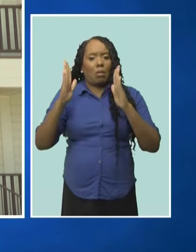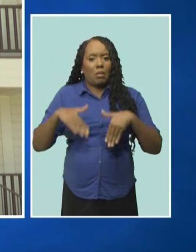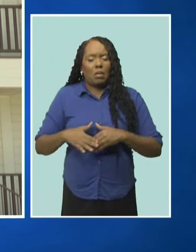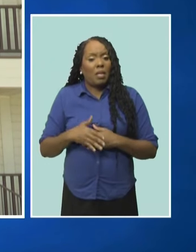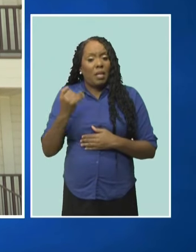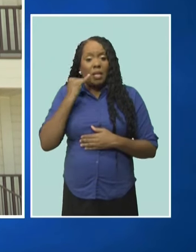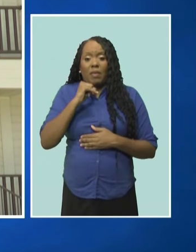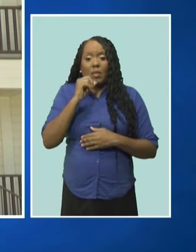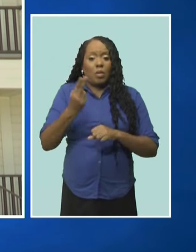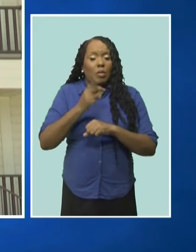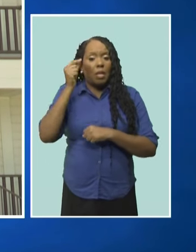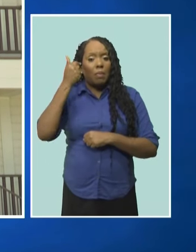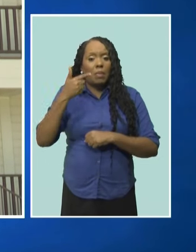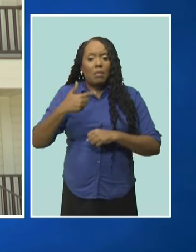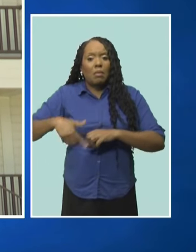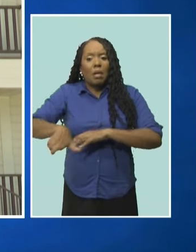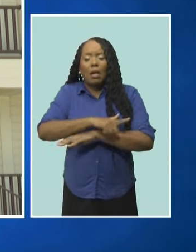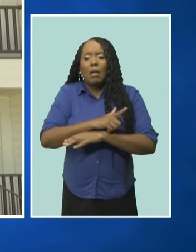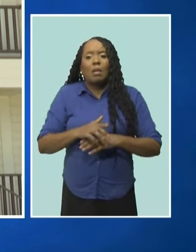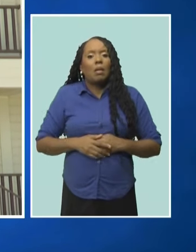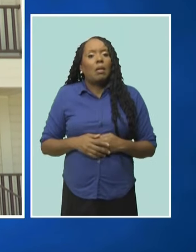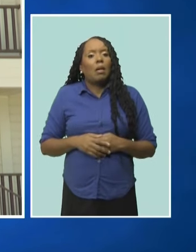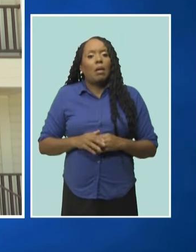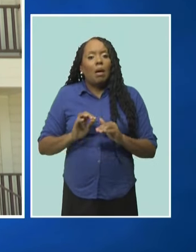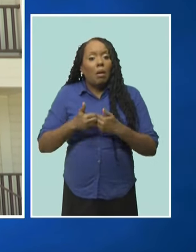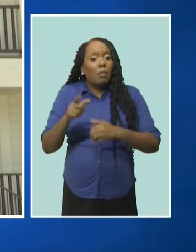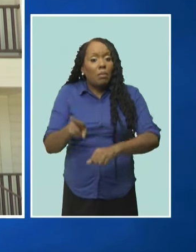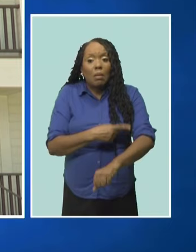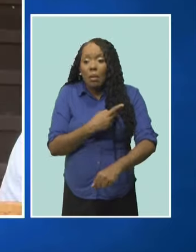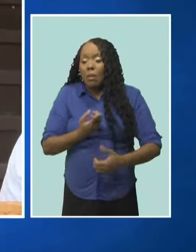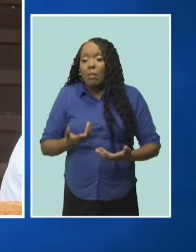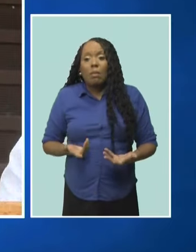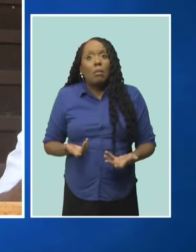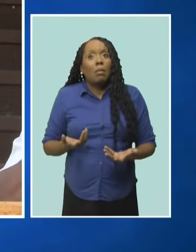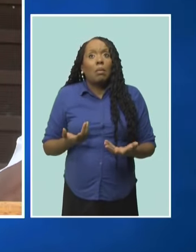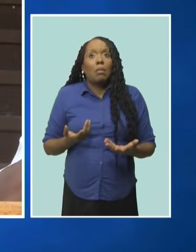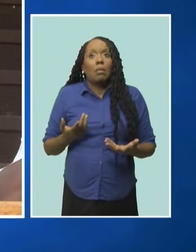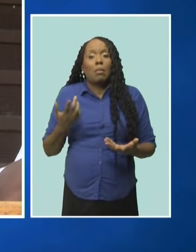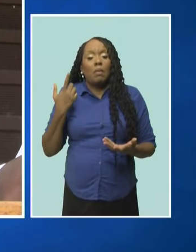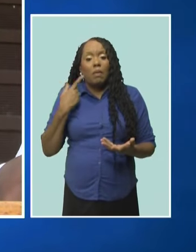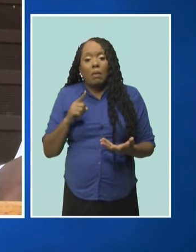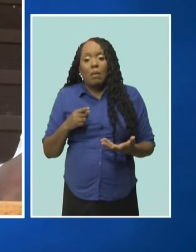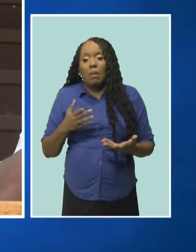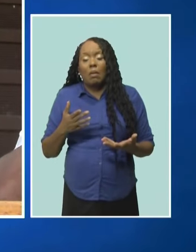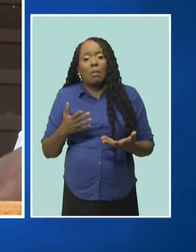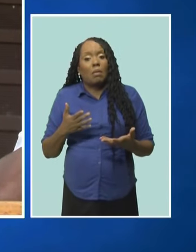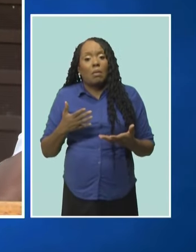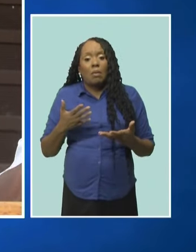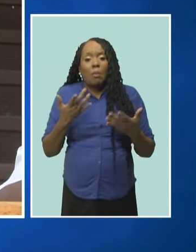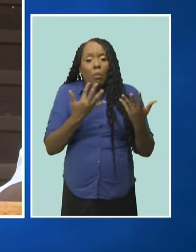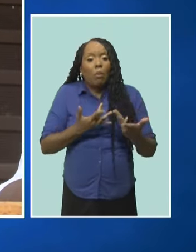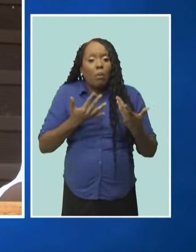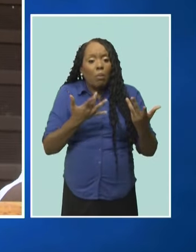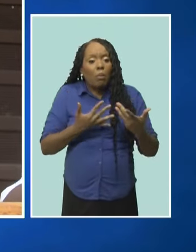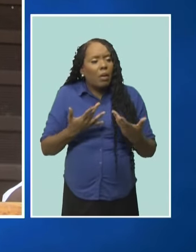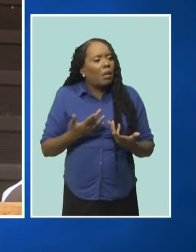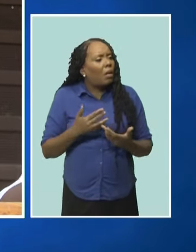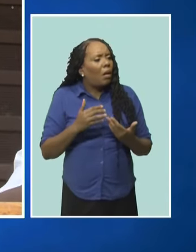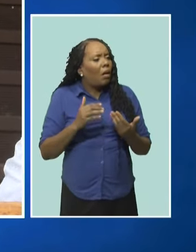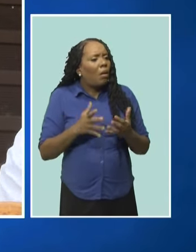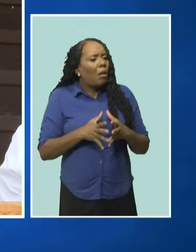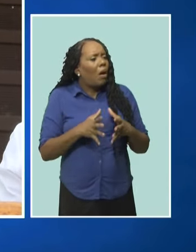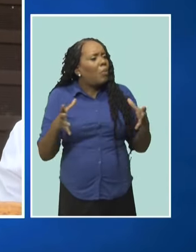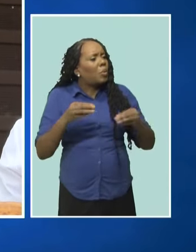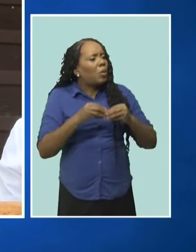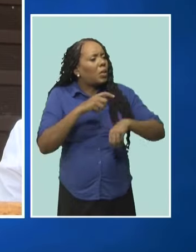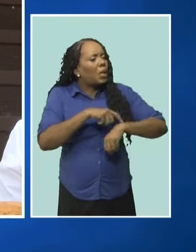process. How long would that take, Nicky? Going through the land acquisition process. least another three months. At least another three months to acquire